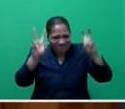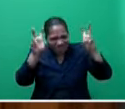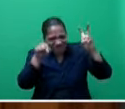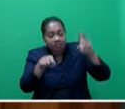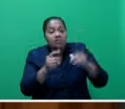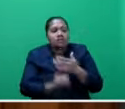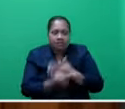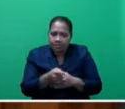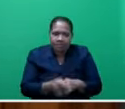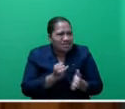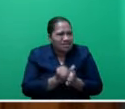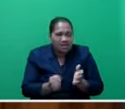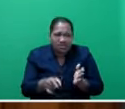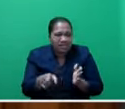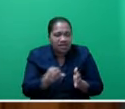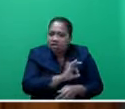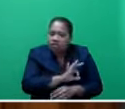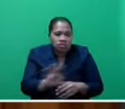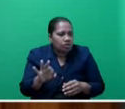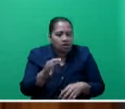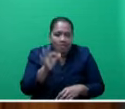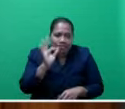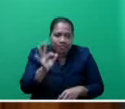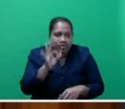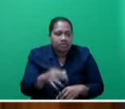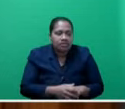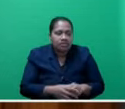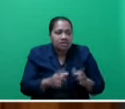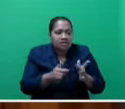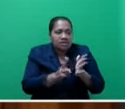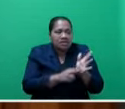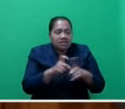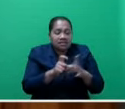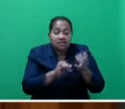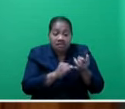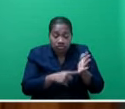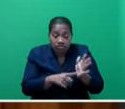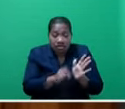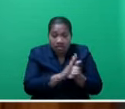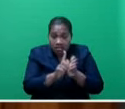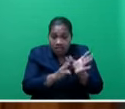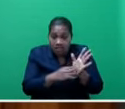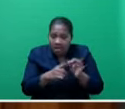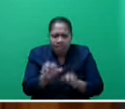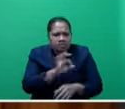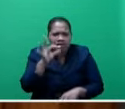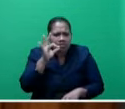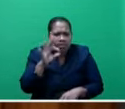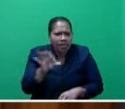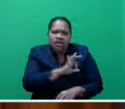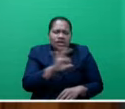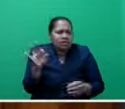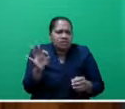hemp is not marijuana, and I repeat that. industrial hemp is not marijuana. It does not make you high